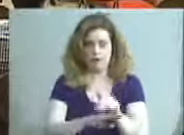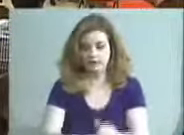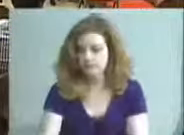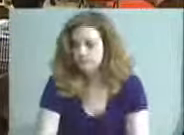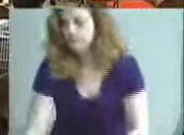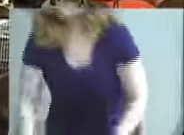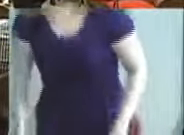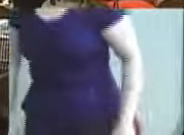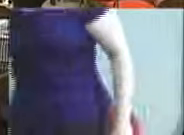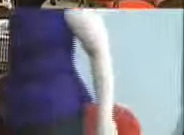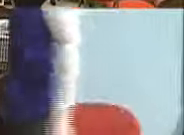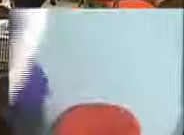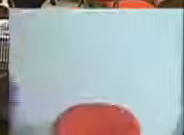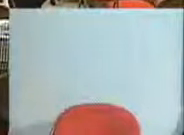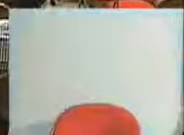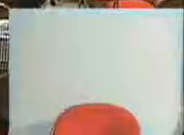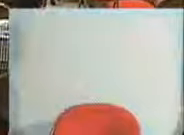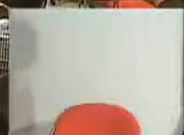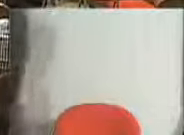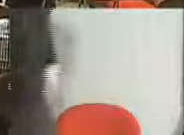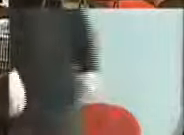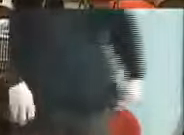And the last speaker is Chris Kolb.